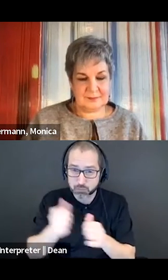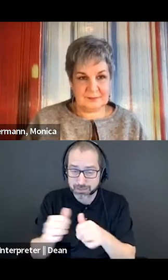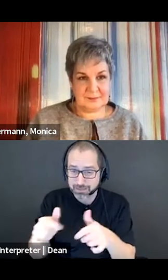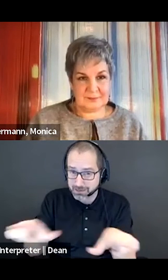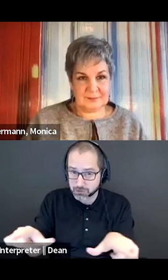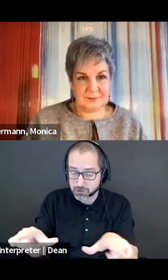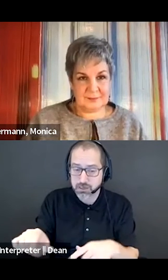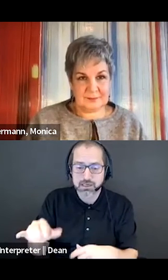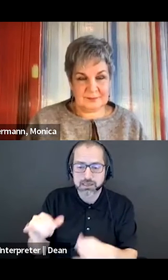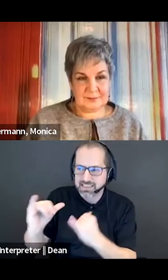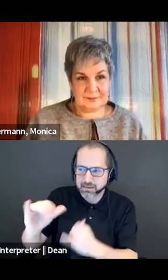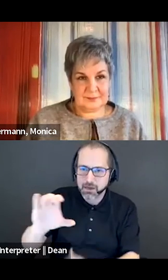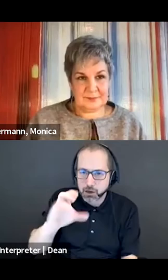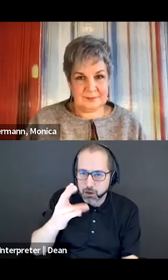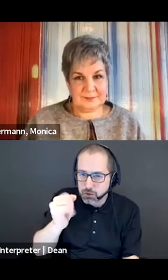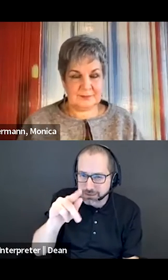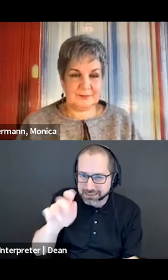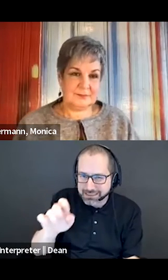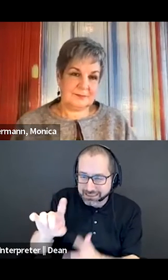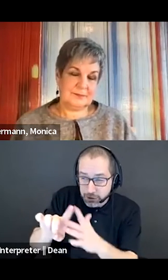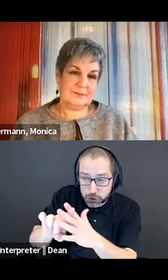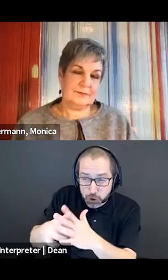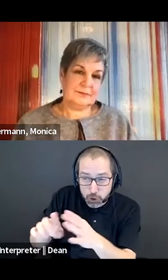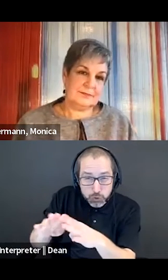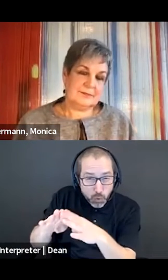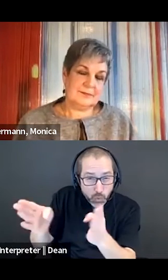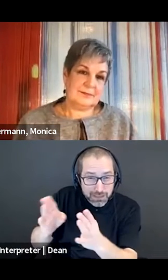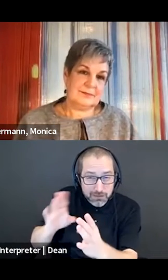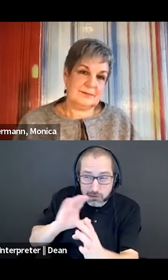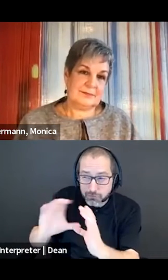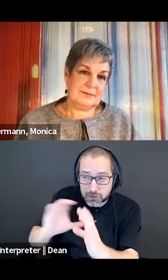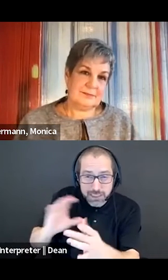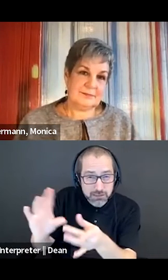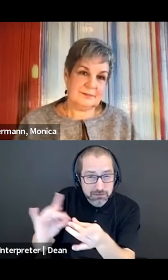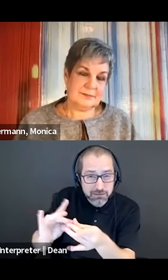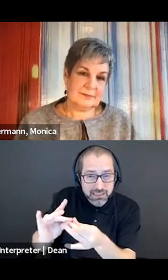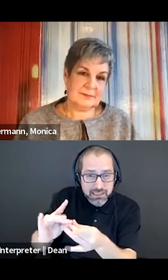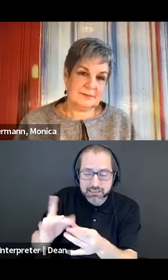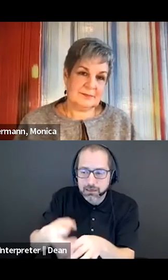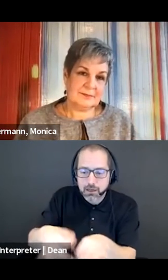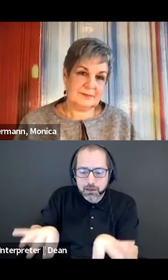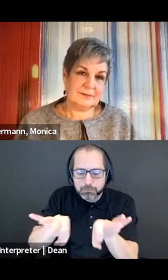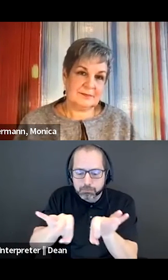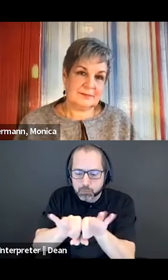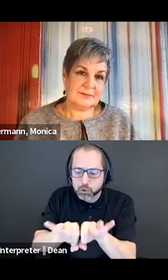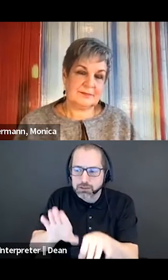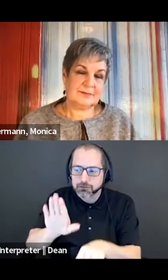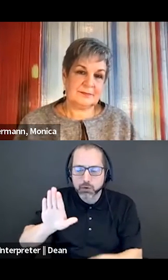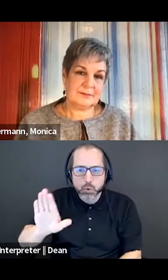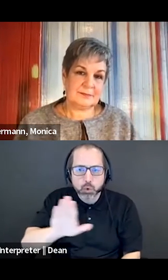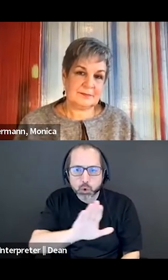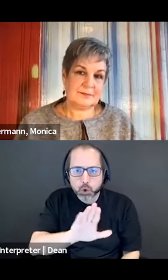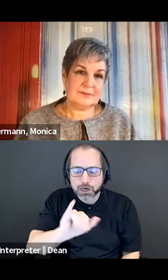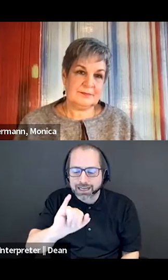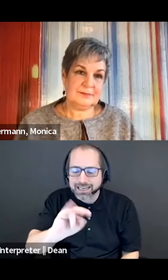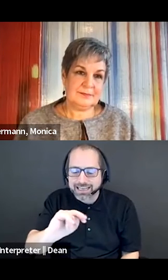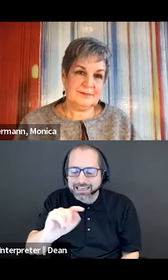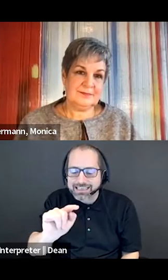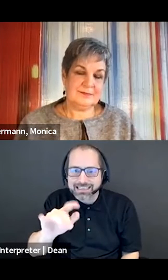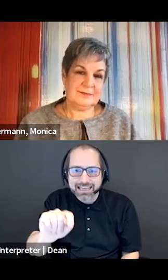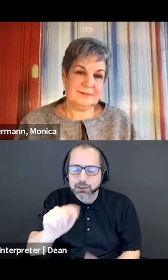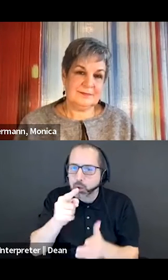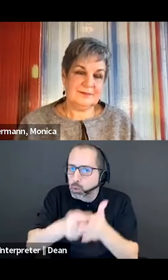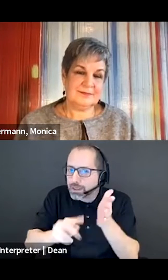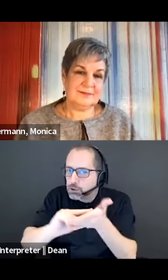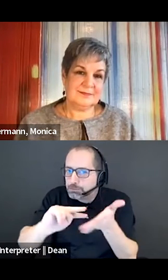said as we started this conversation around the importance of intent when it comes to language. So that's sort of